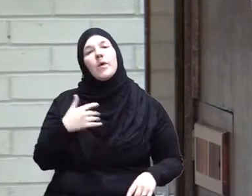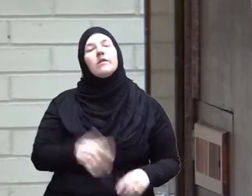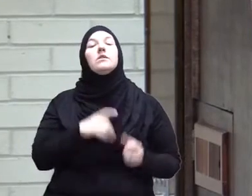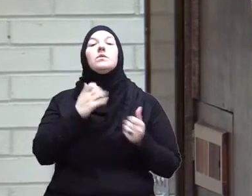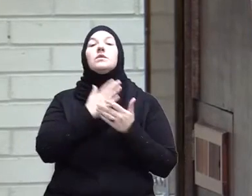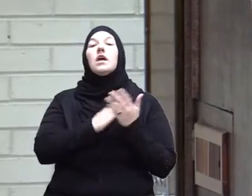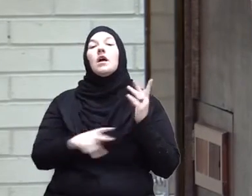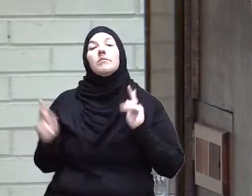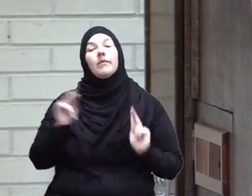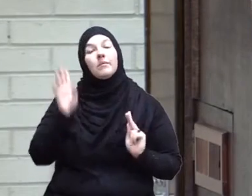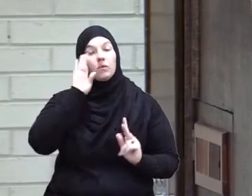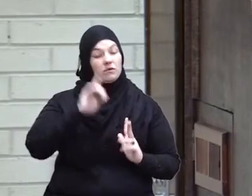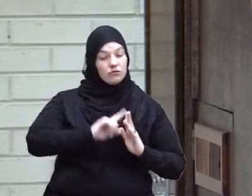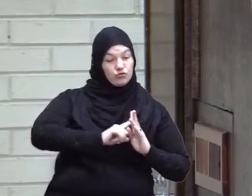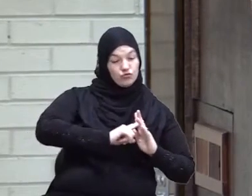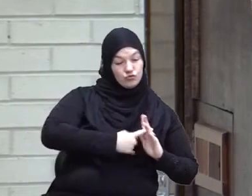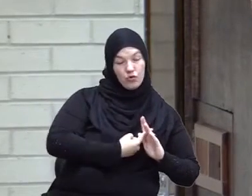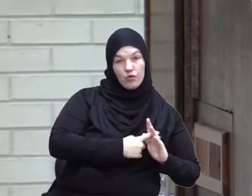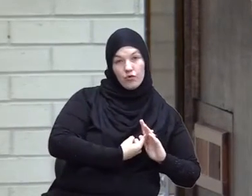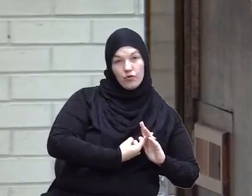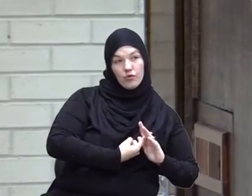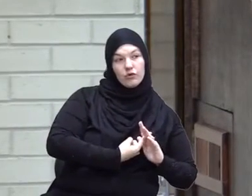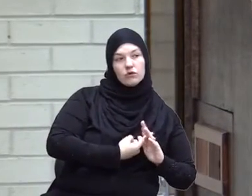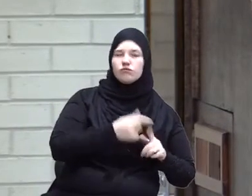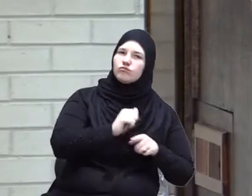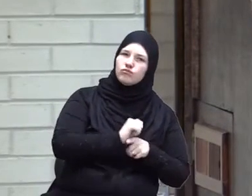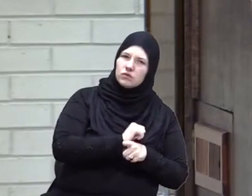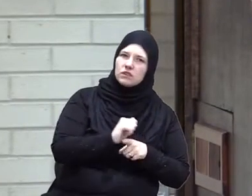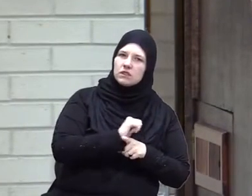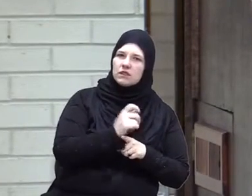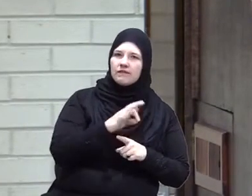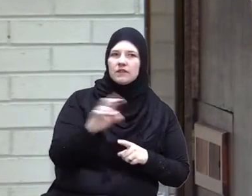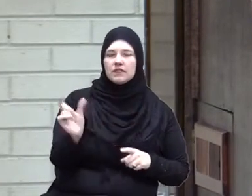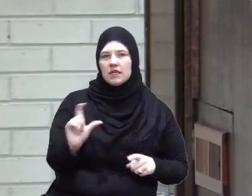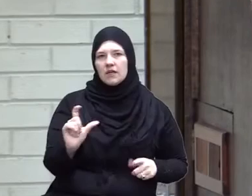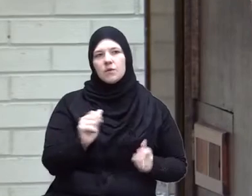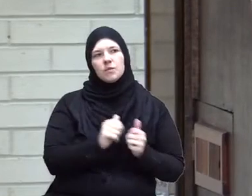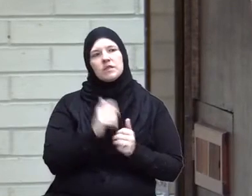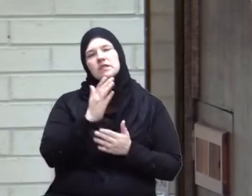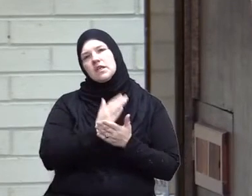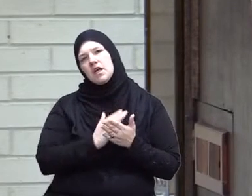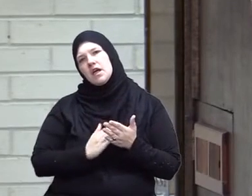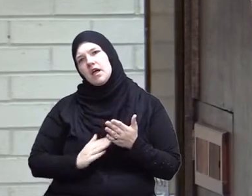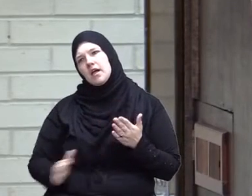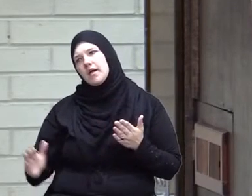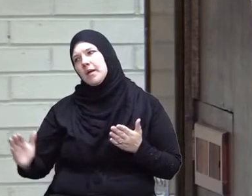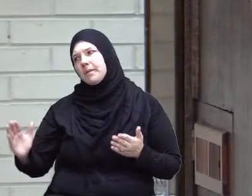will start the practice of Islam with some short